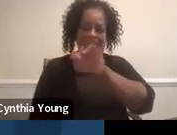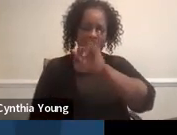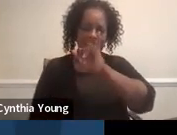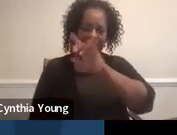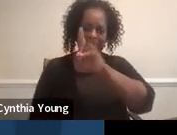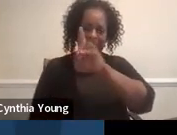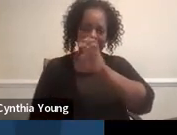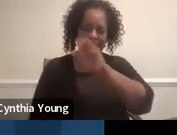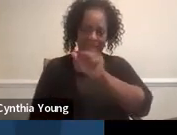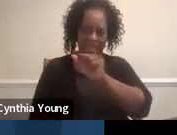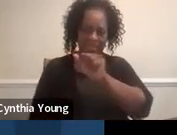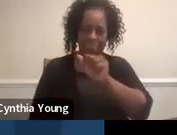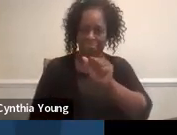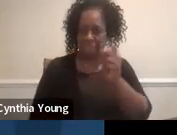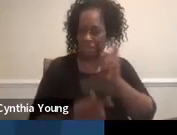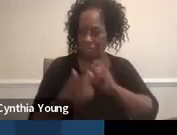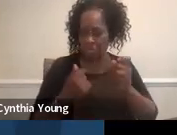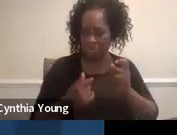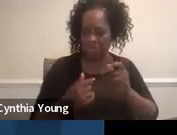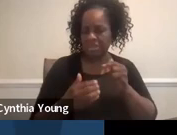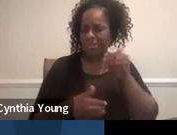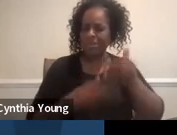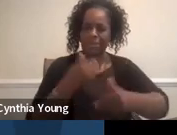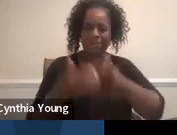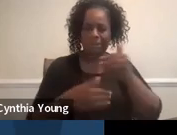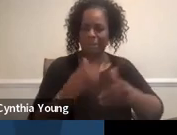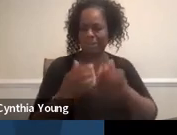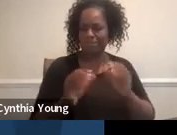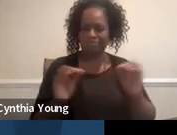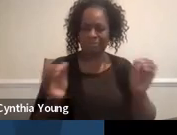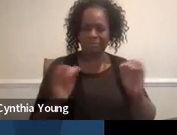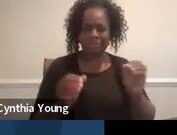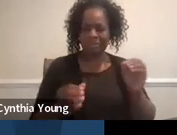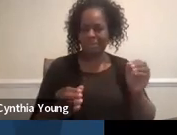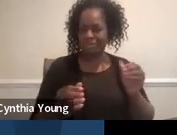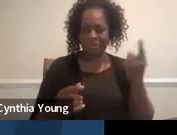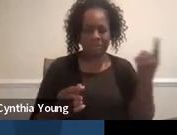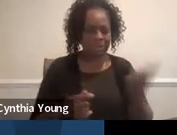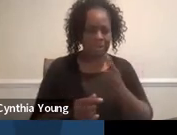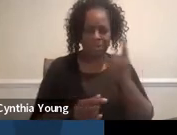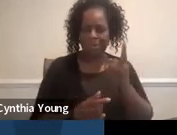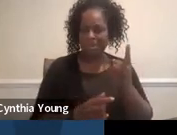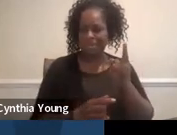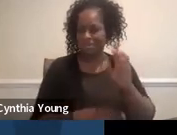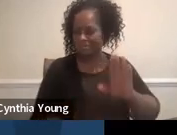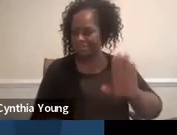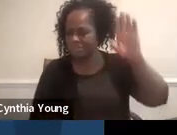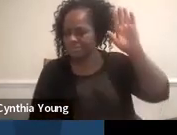I don't see any questions, so I am going to move on. But as you know, you can always interrupt me.